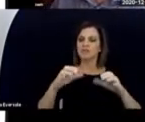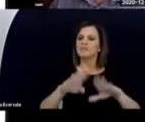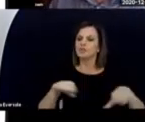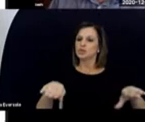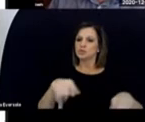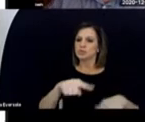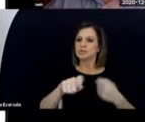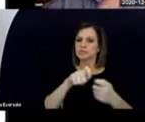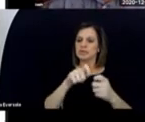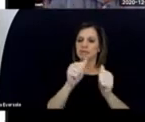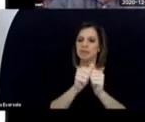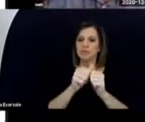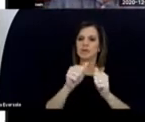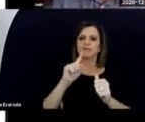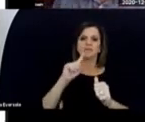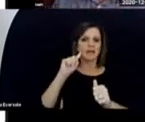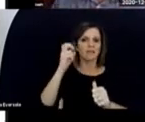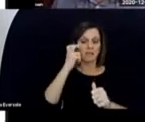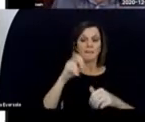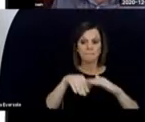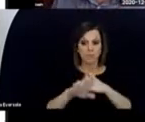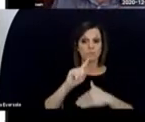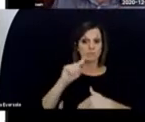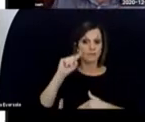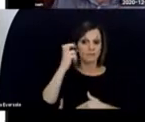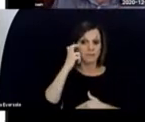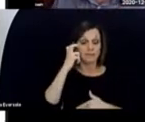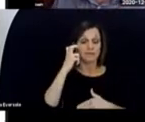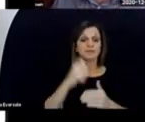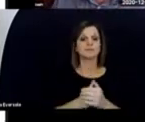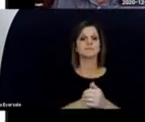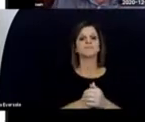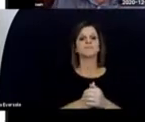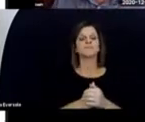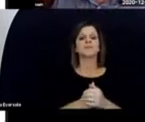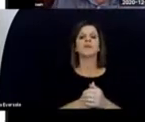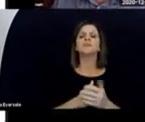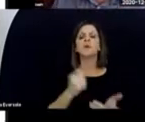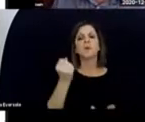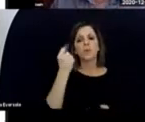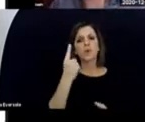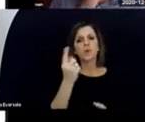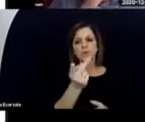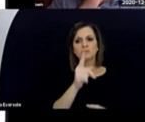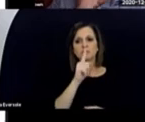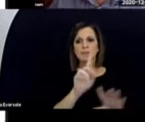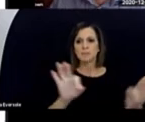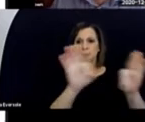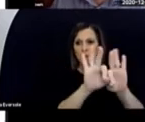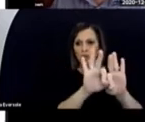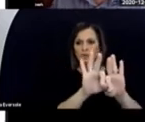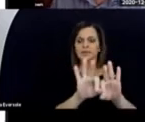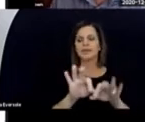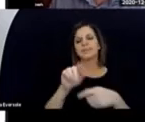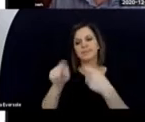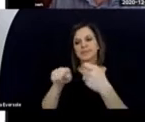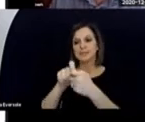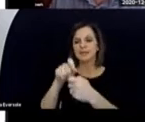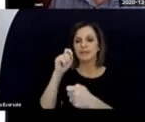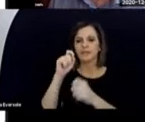deafblindness. So although they were important, and it's certainly in the case of Helen Keller,